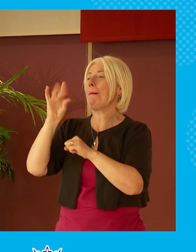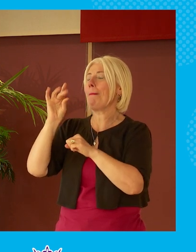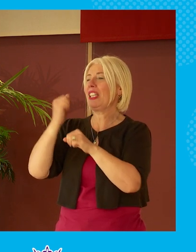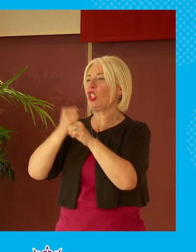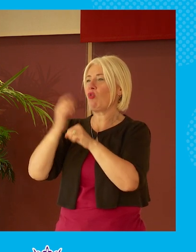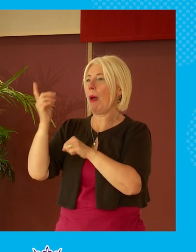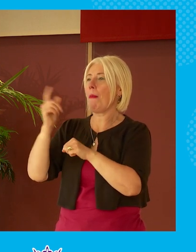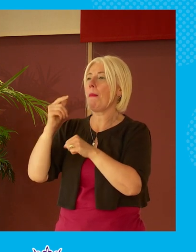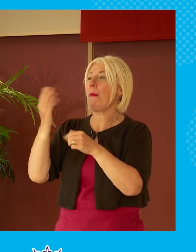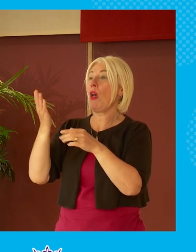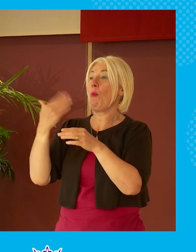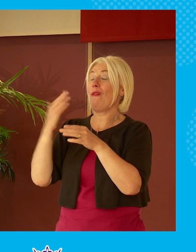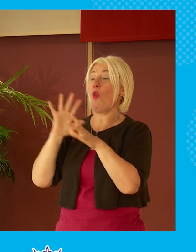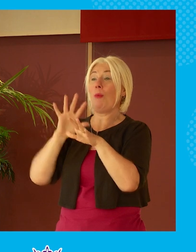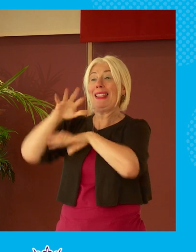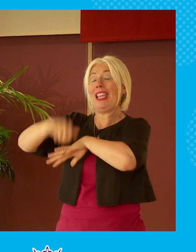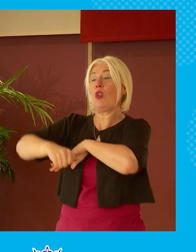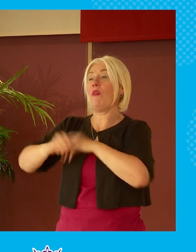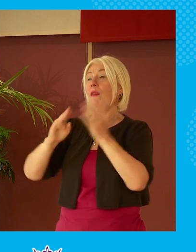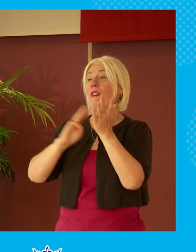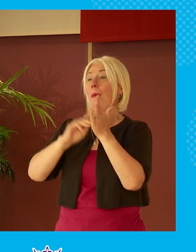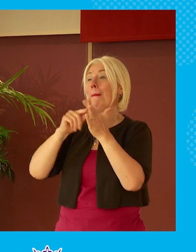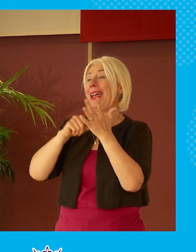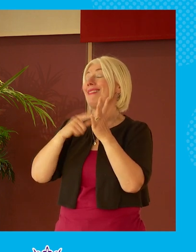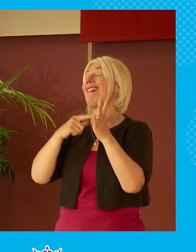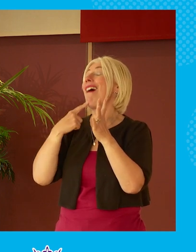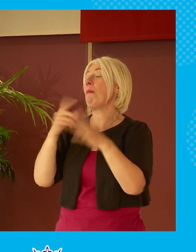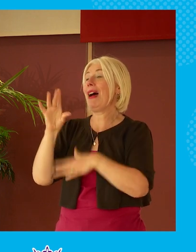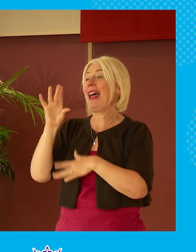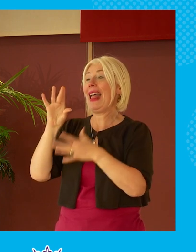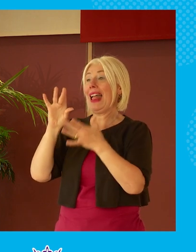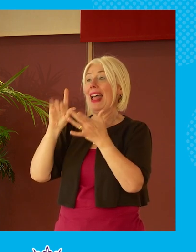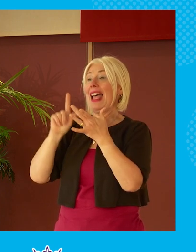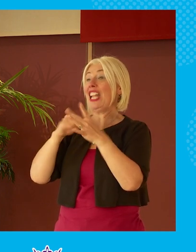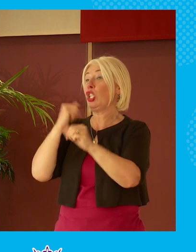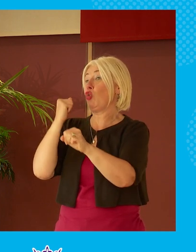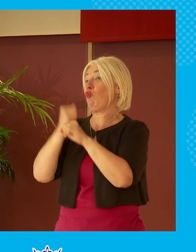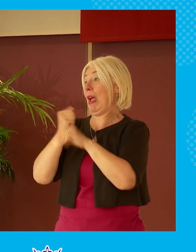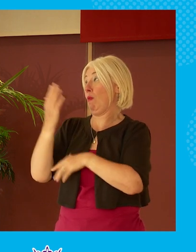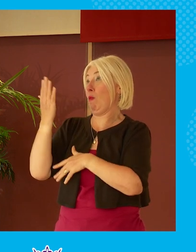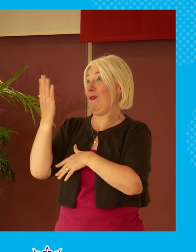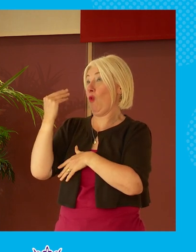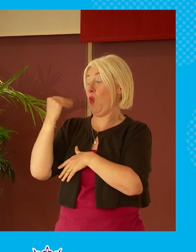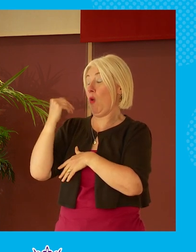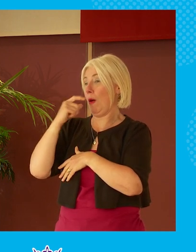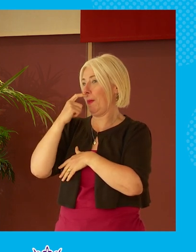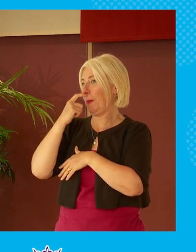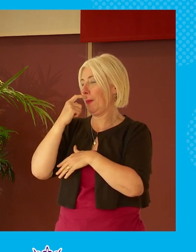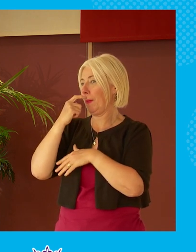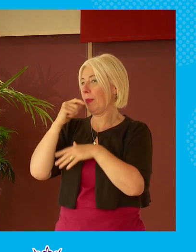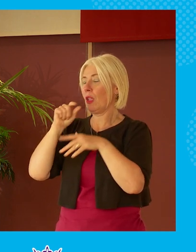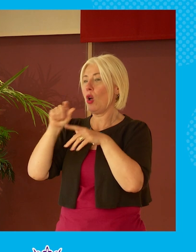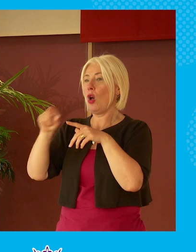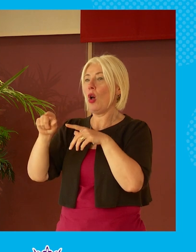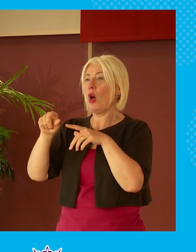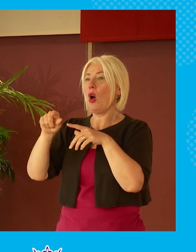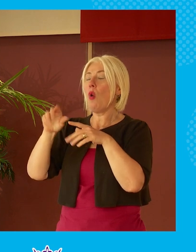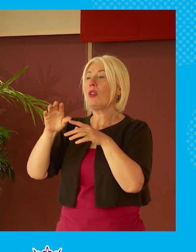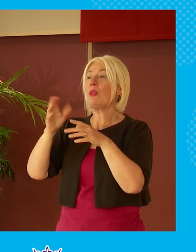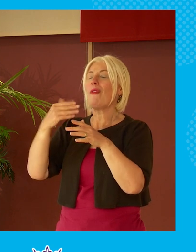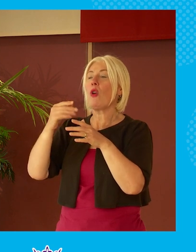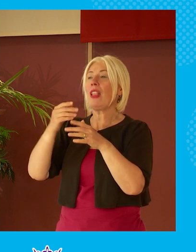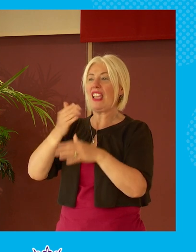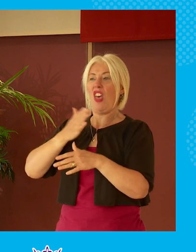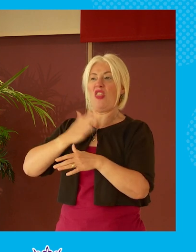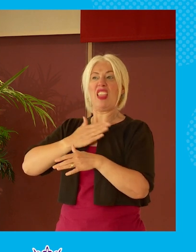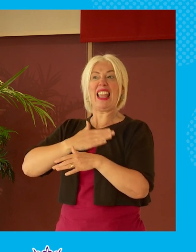before it became taken over by meta was instagram actually um was going to take the likes function of